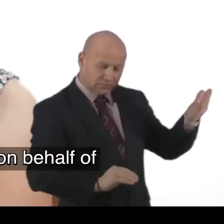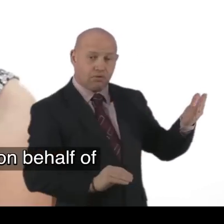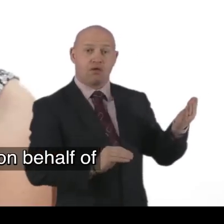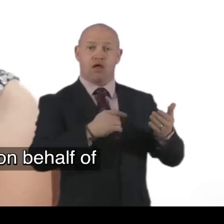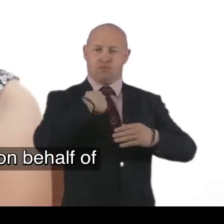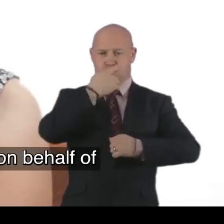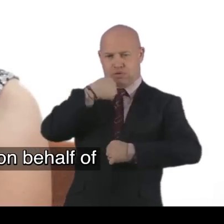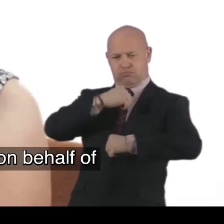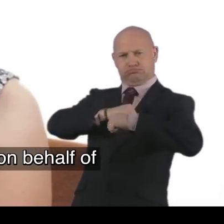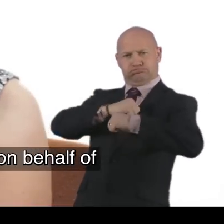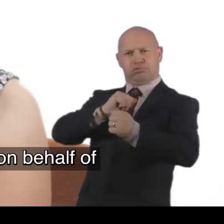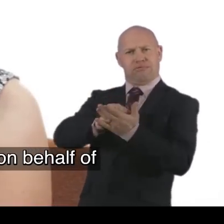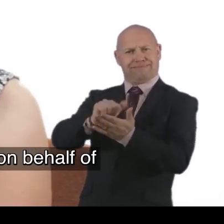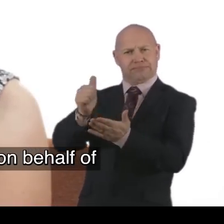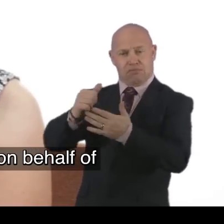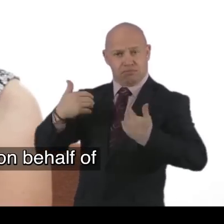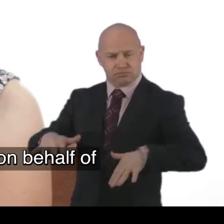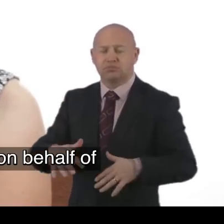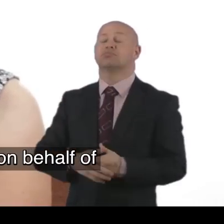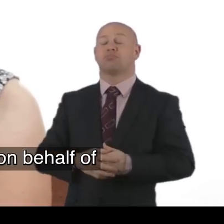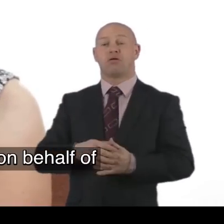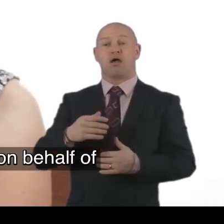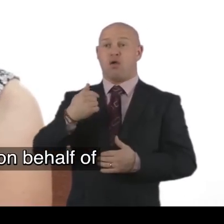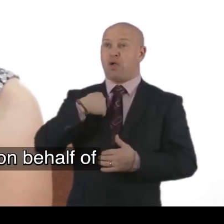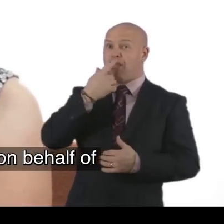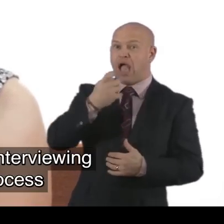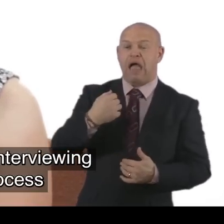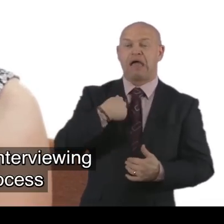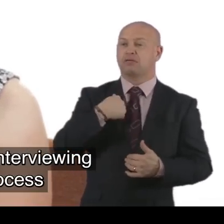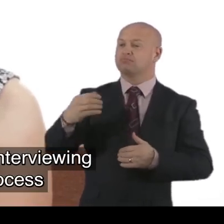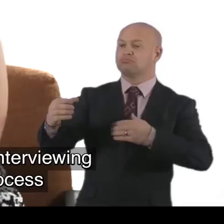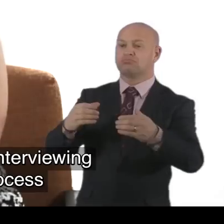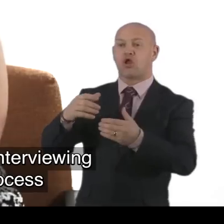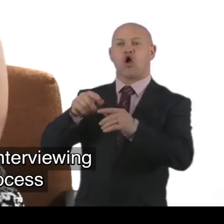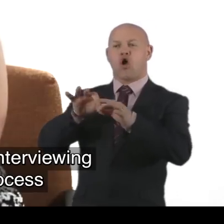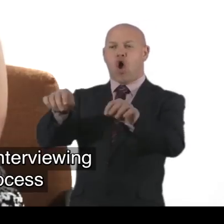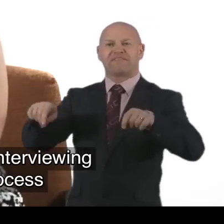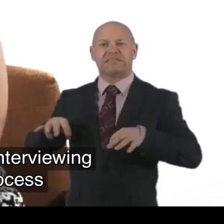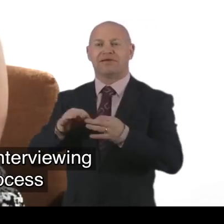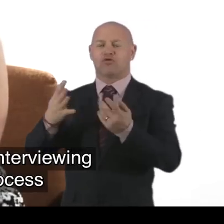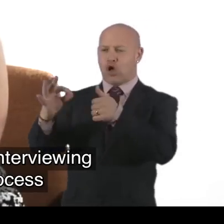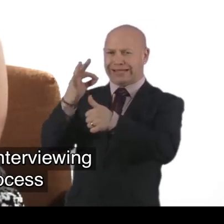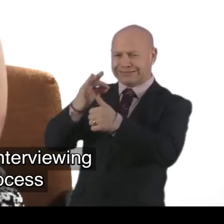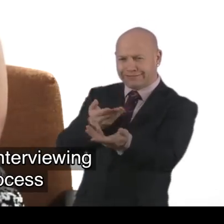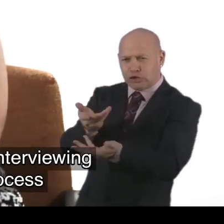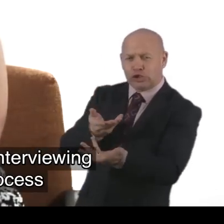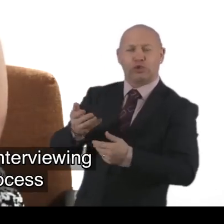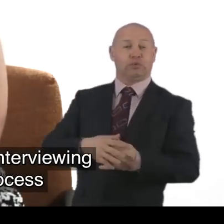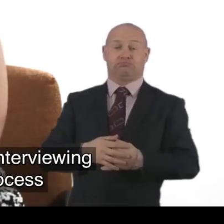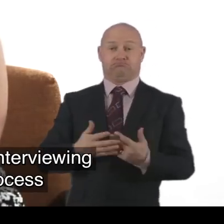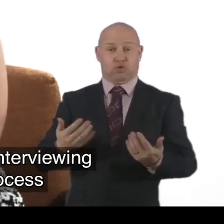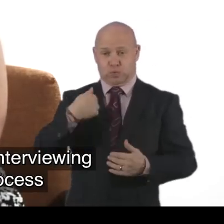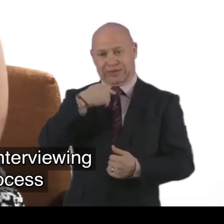up a job description. We will advertise on behalf of the service user. We will provide offices for interviewing. Or we will source